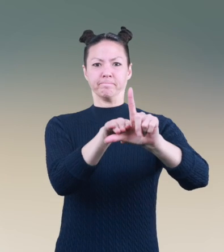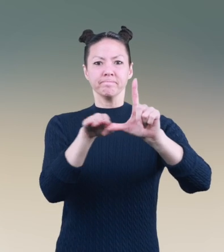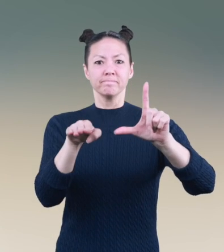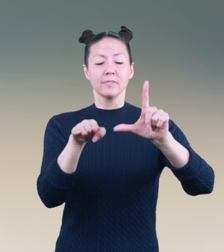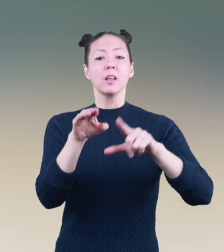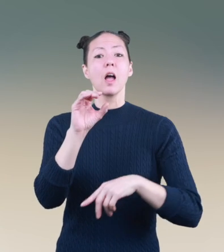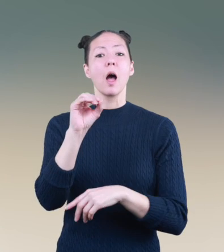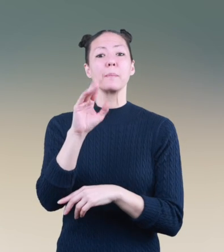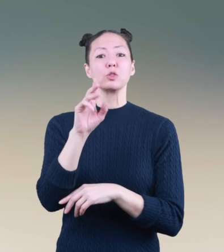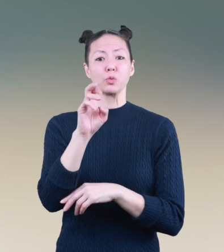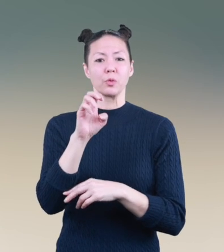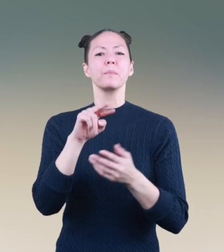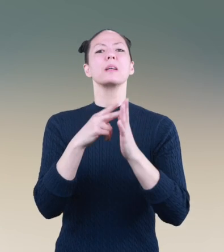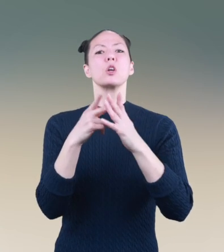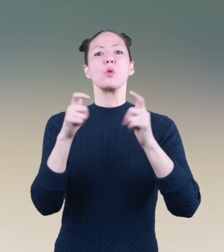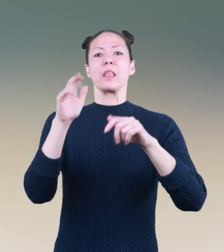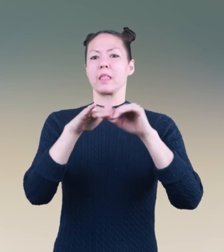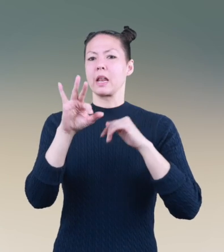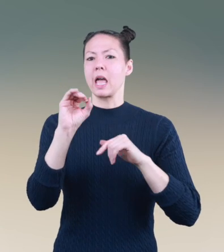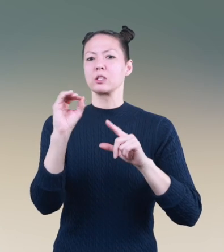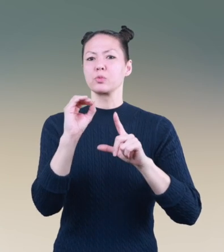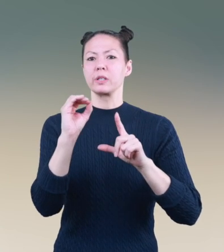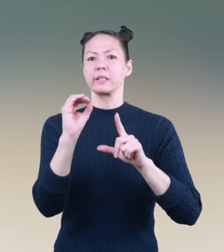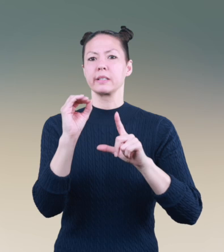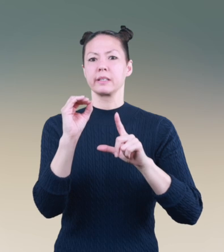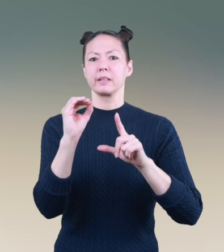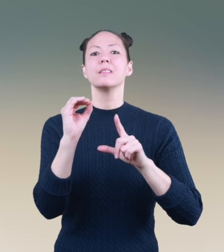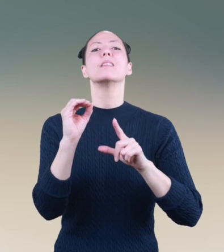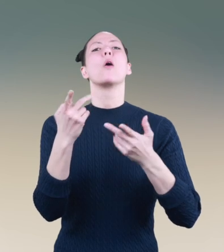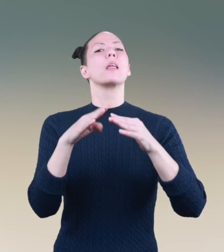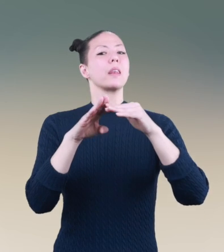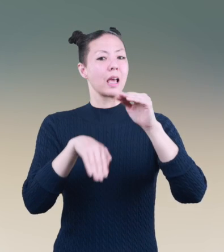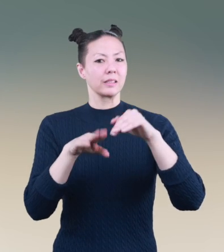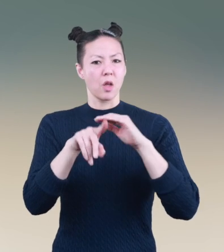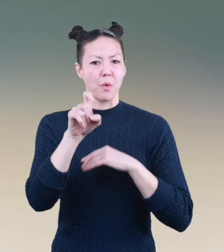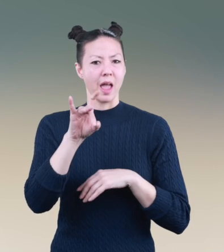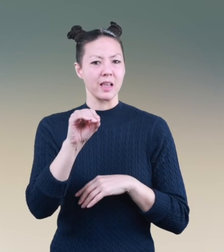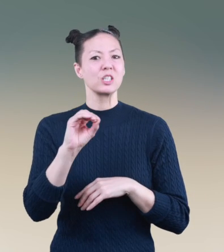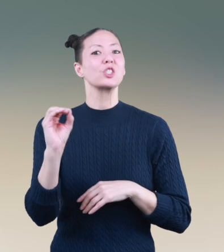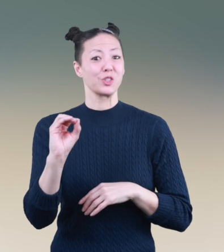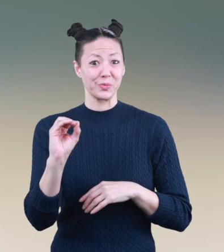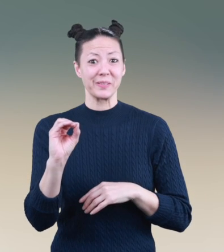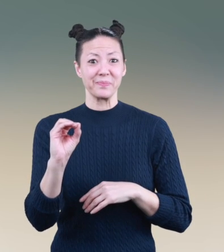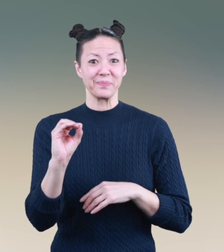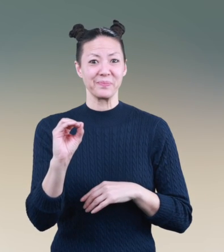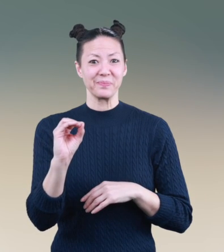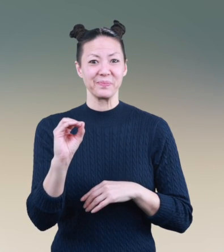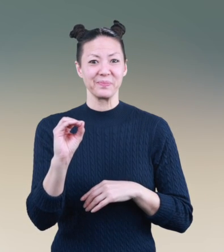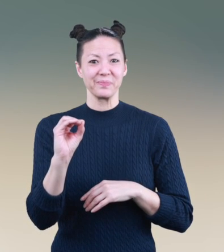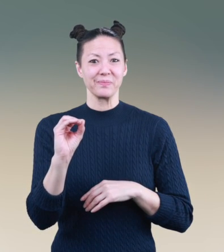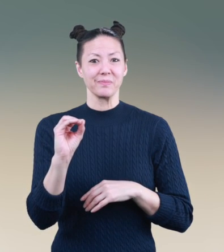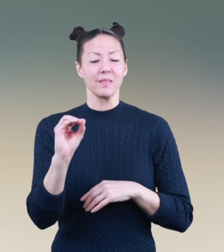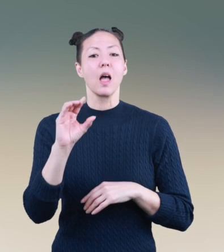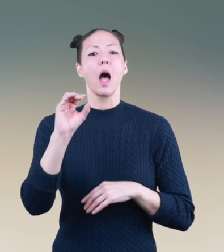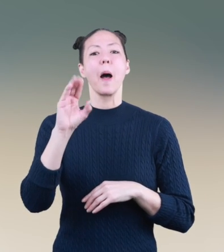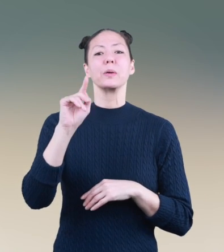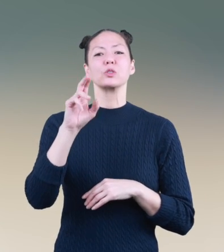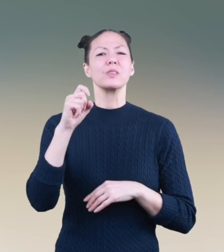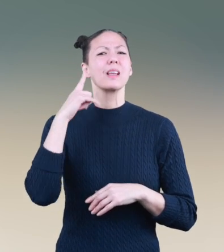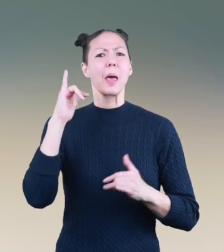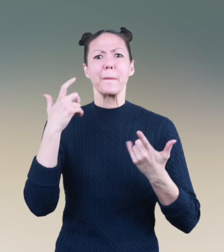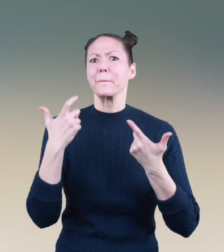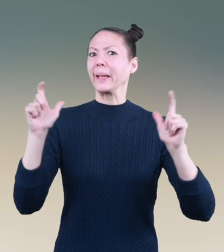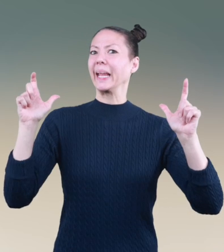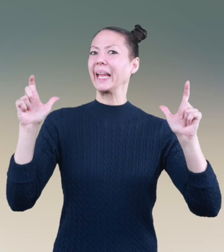obtuse angle is greater than 90 degrees, but less than 180 degrees. Obtuse sounds like